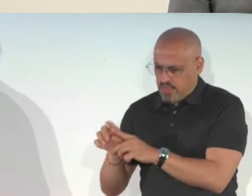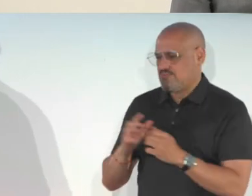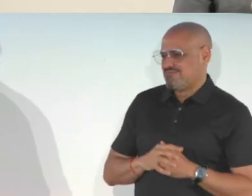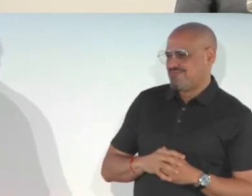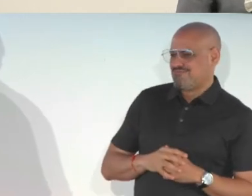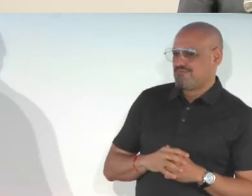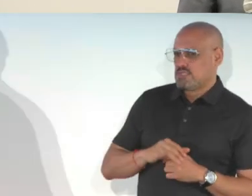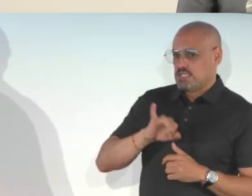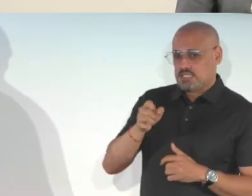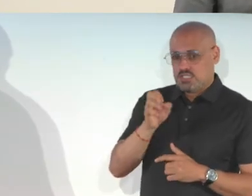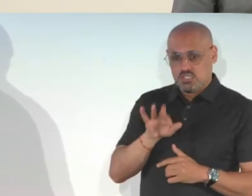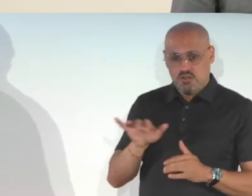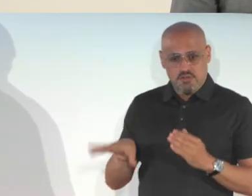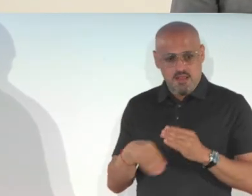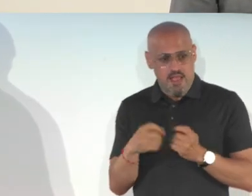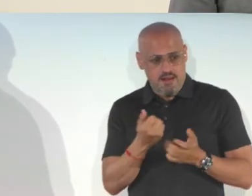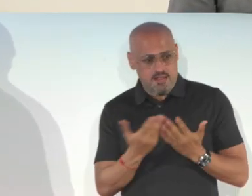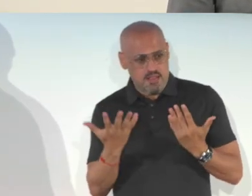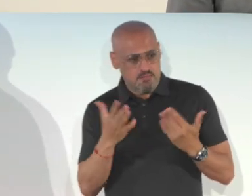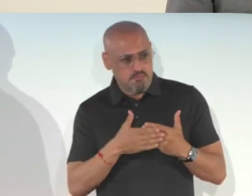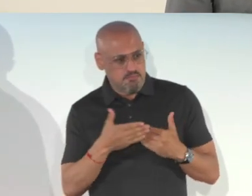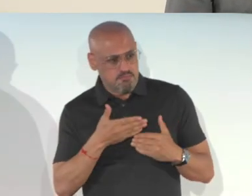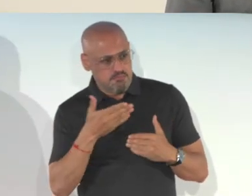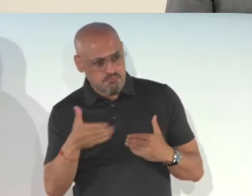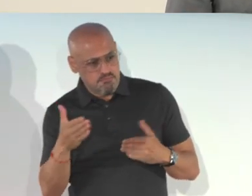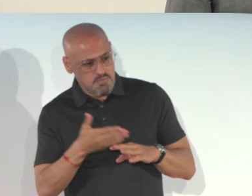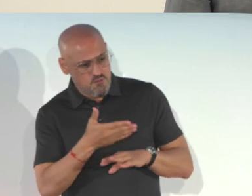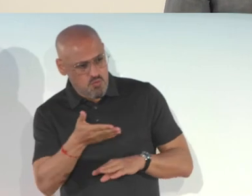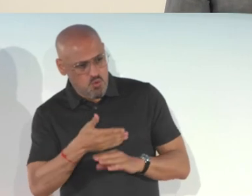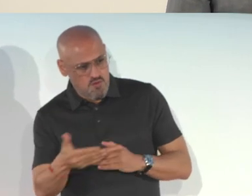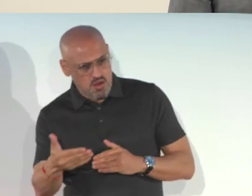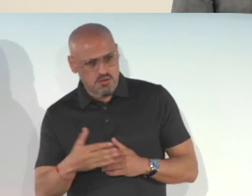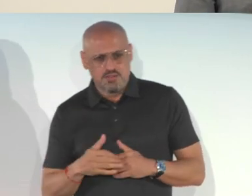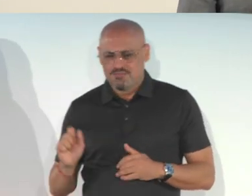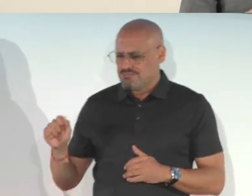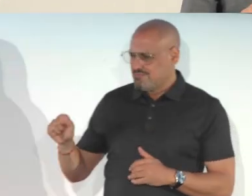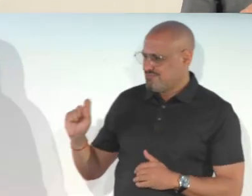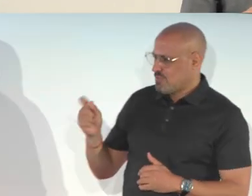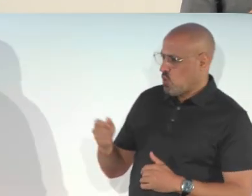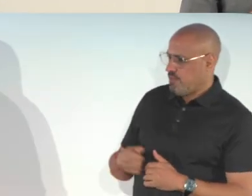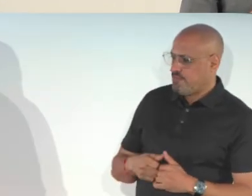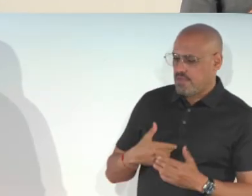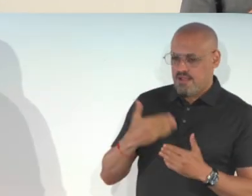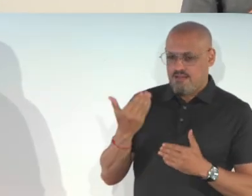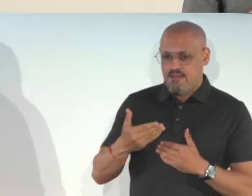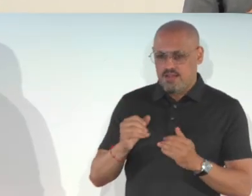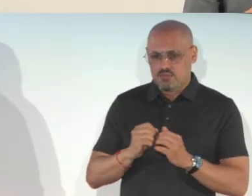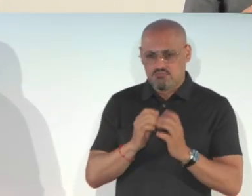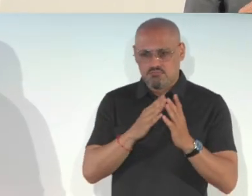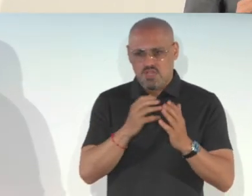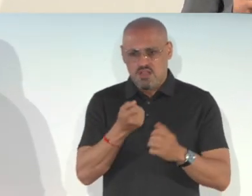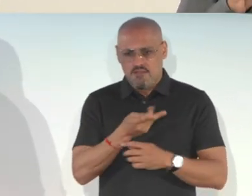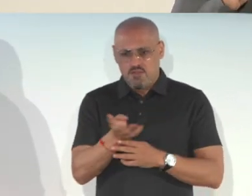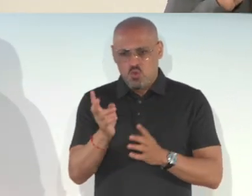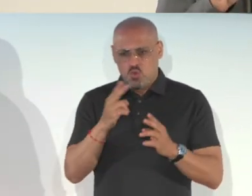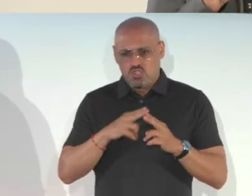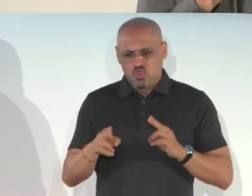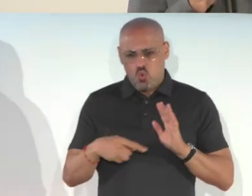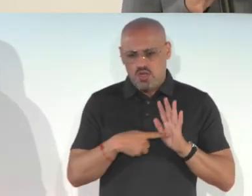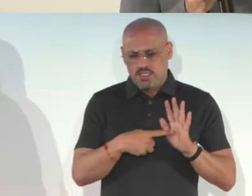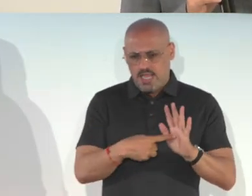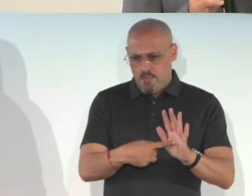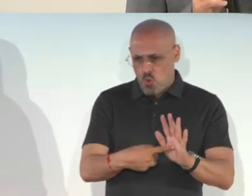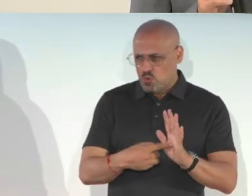Jeffrey, anything you want to add on that before we go to the demos? Okay, cool. So next, we put together a couple short demos